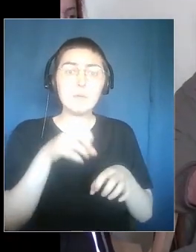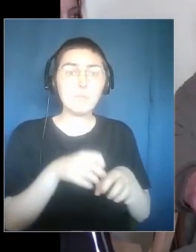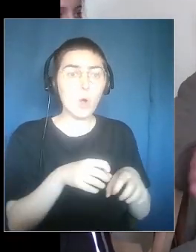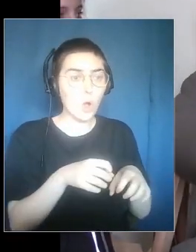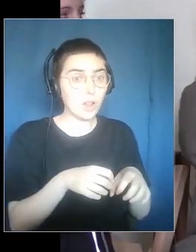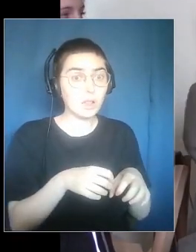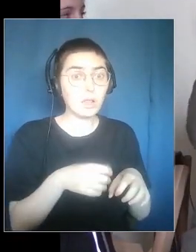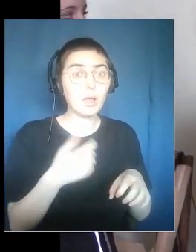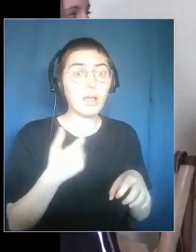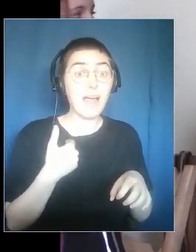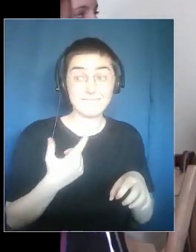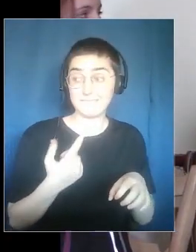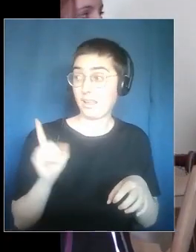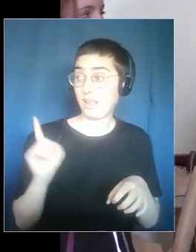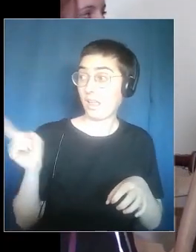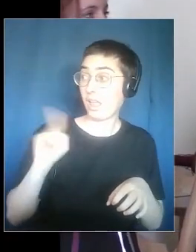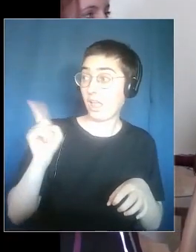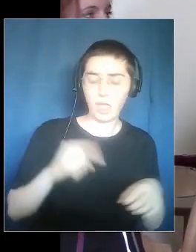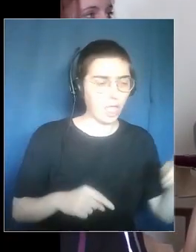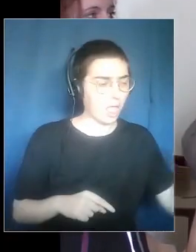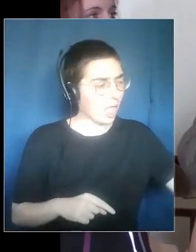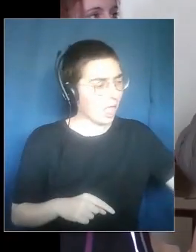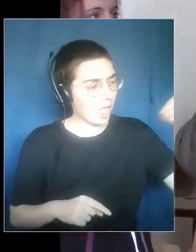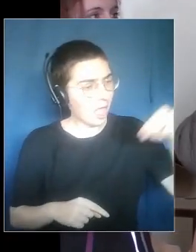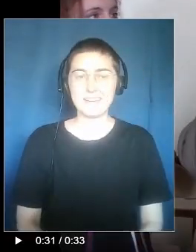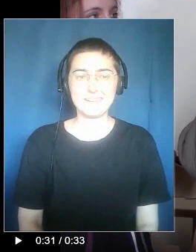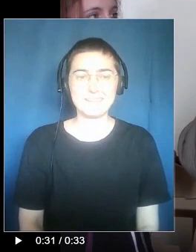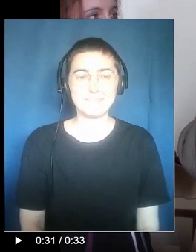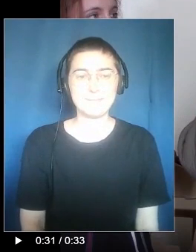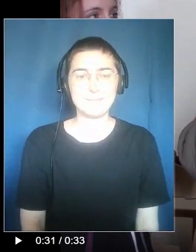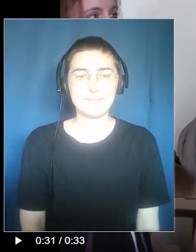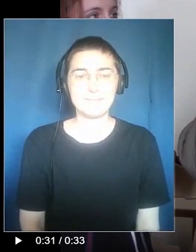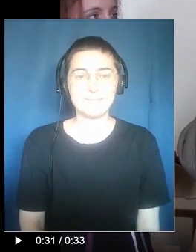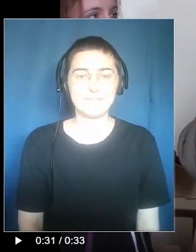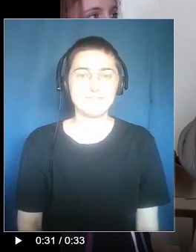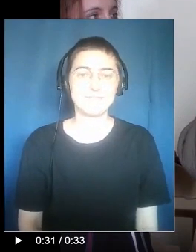What we did do